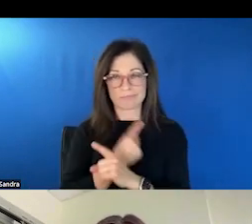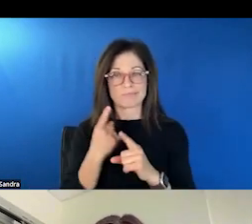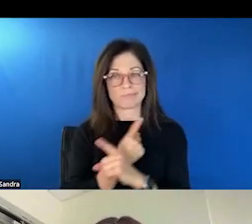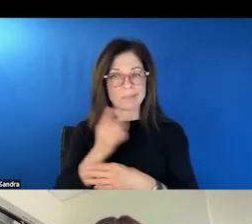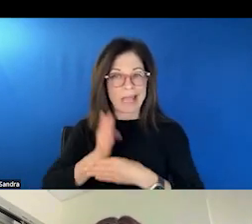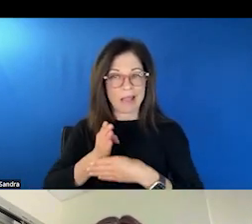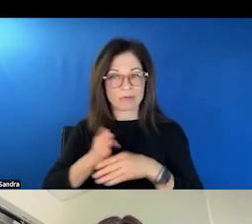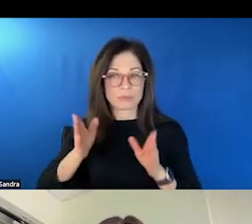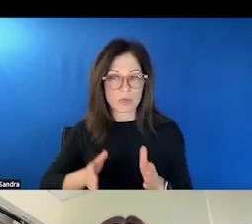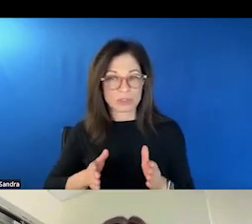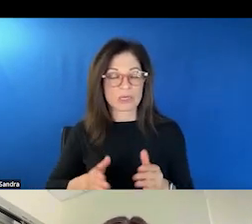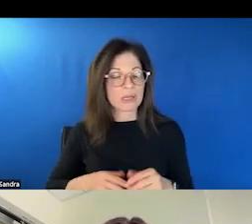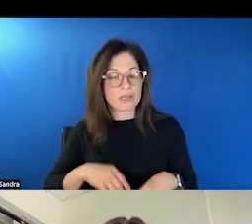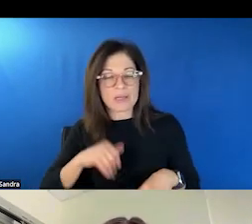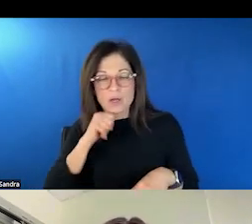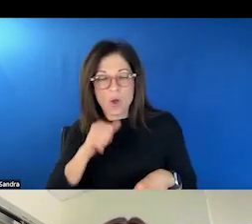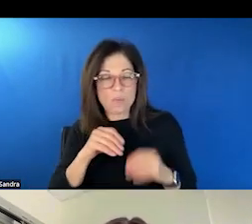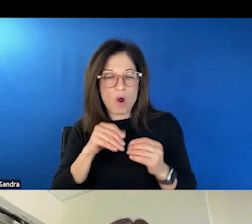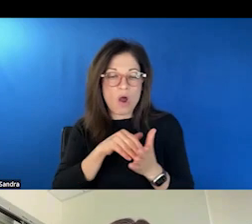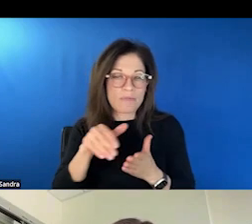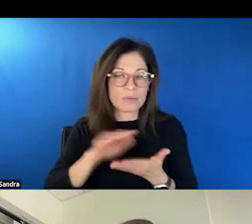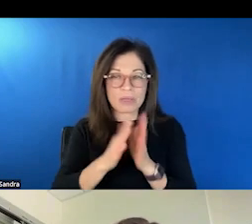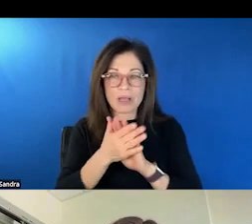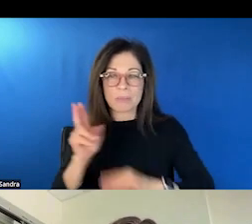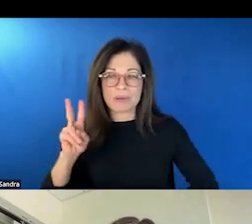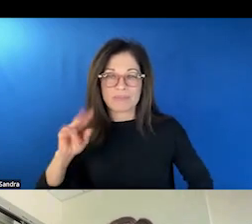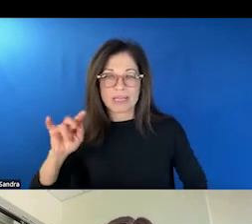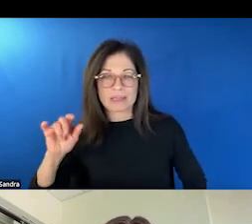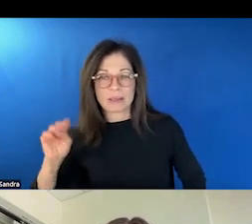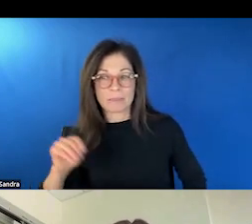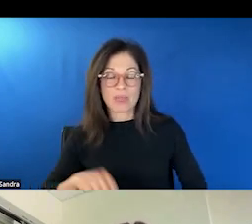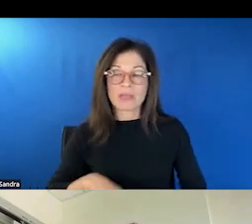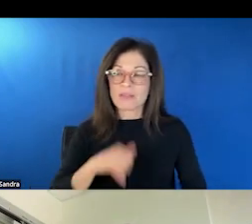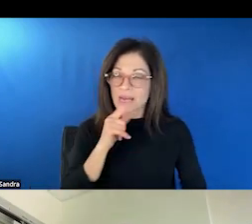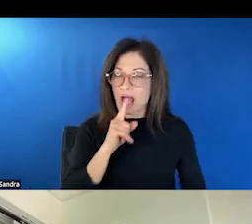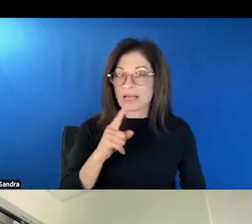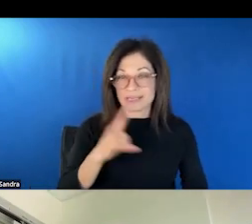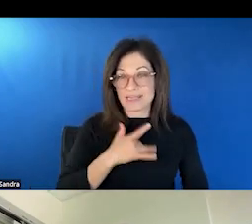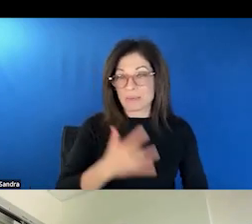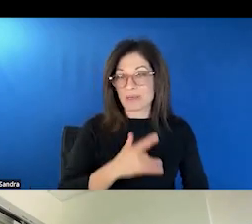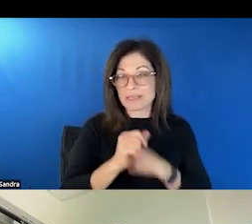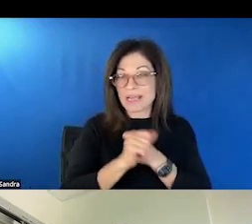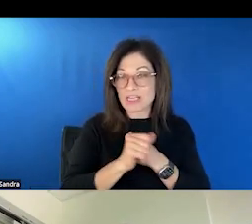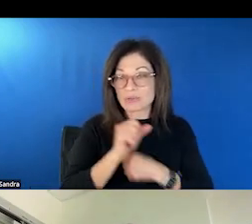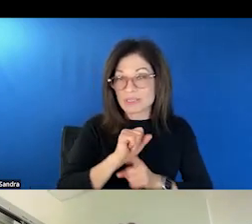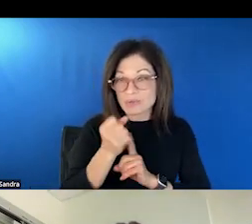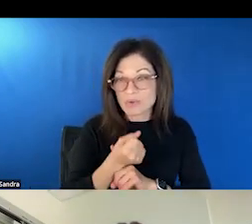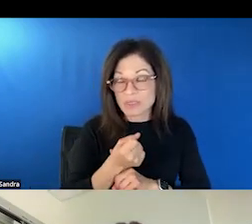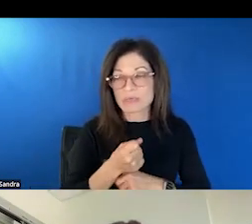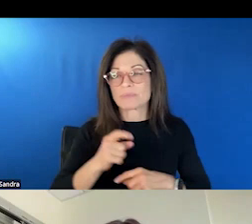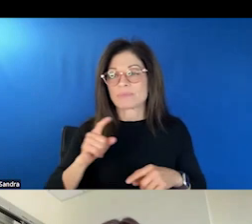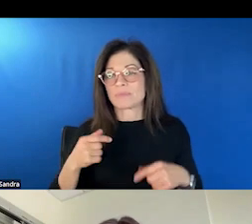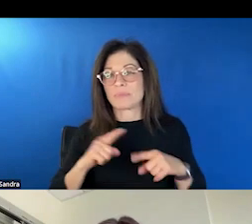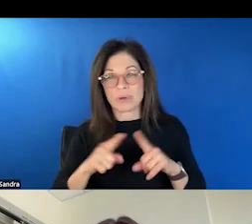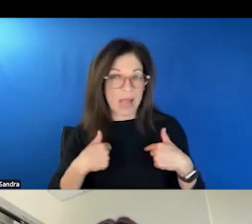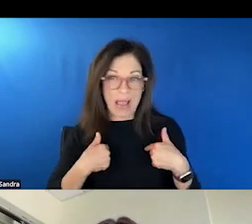more likely to be victimized. So they're not inherently dangerous situations. And then, you know, there are, you know, I'm not the